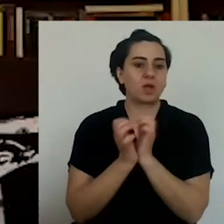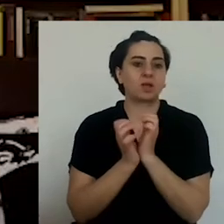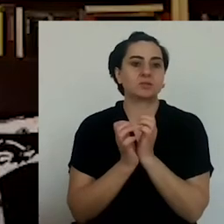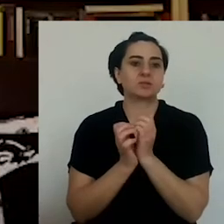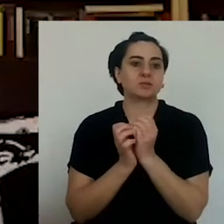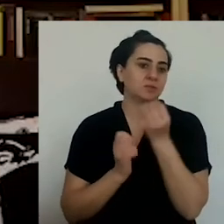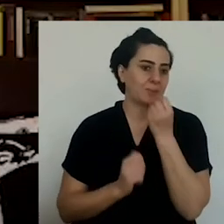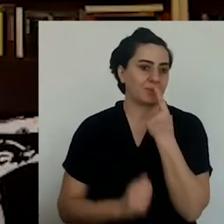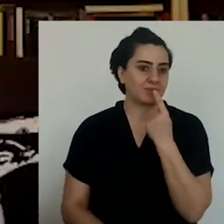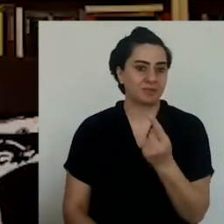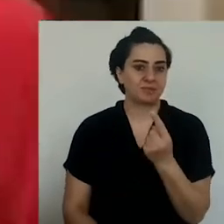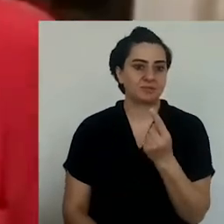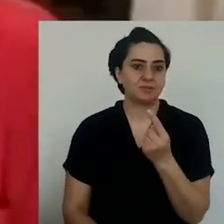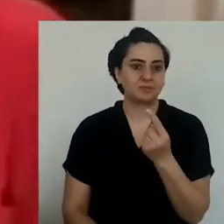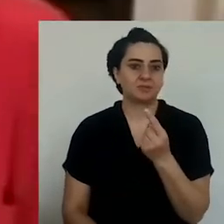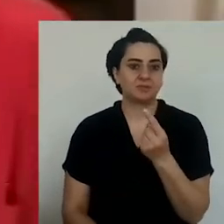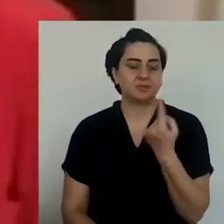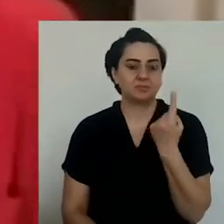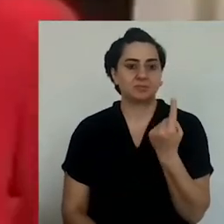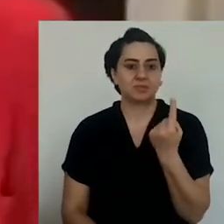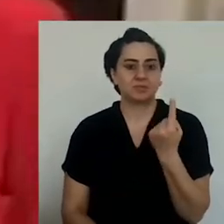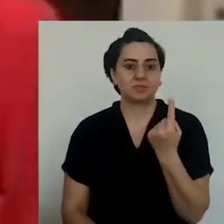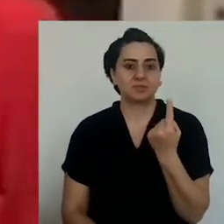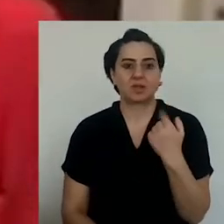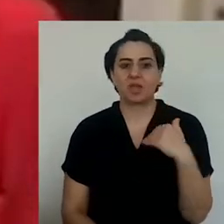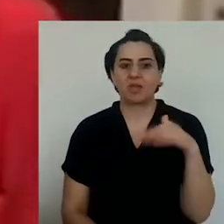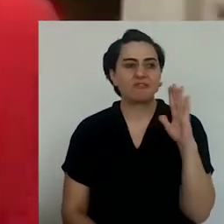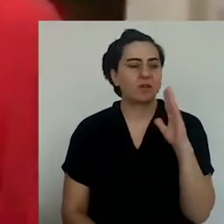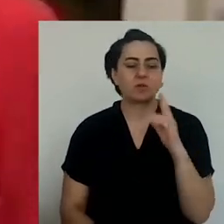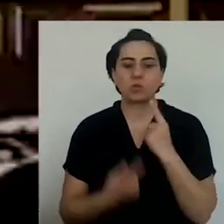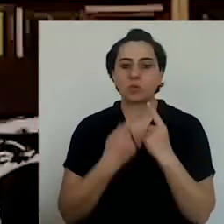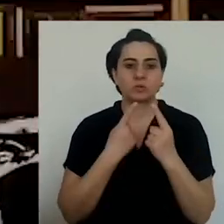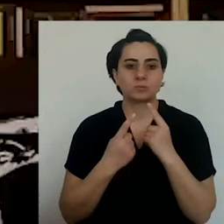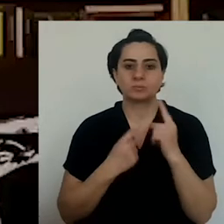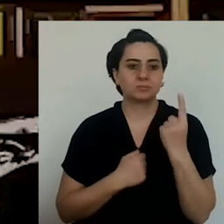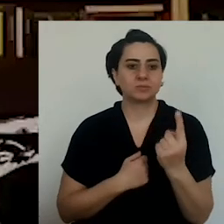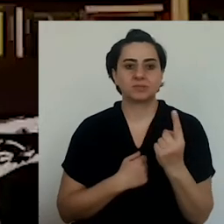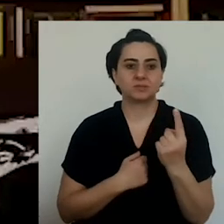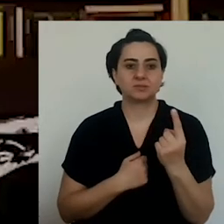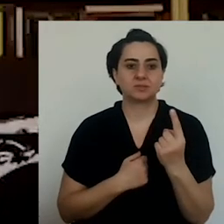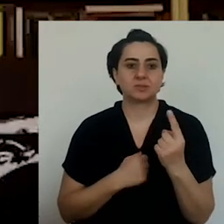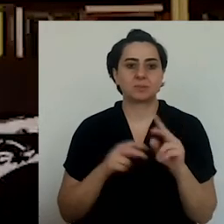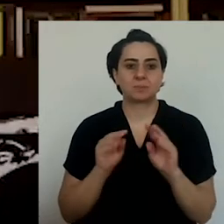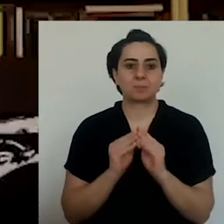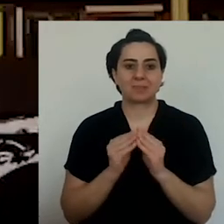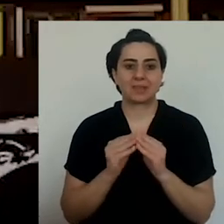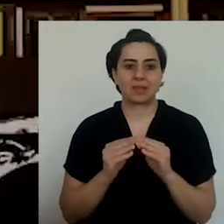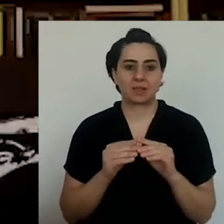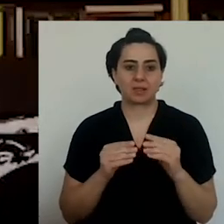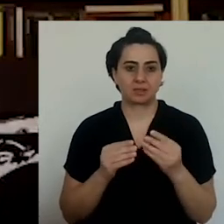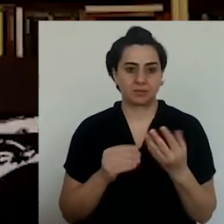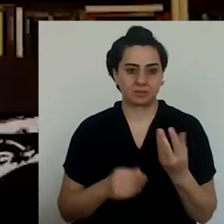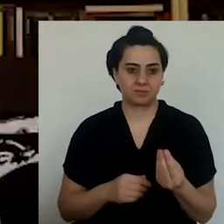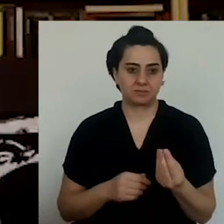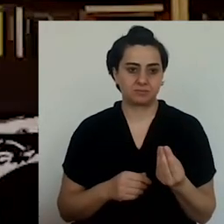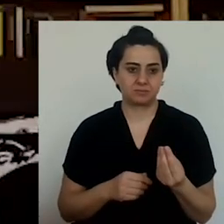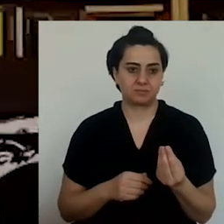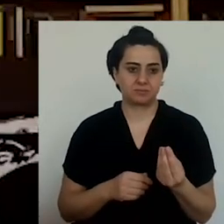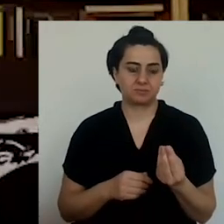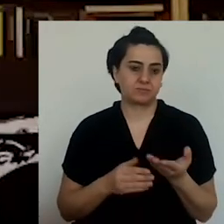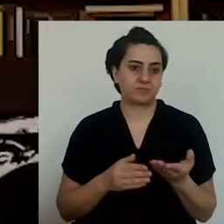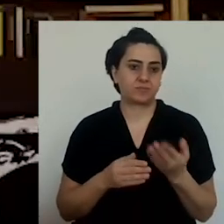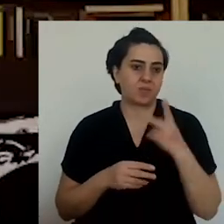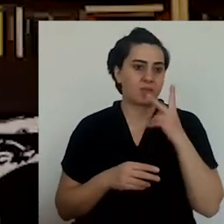Because what you call Armenian cuisine, for example, stuffed